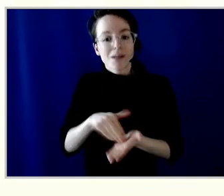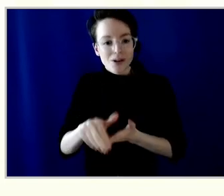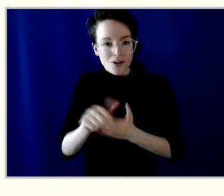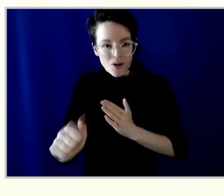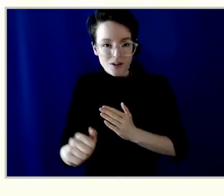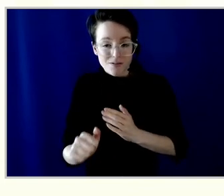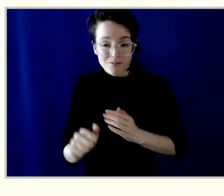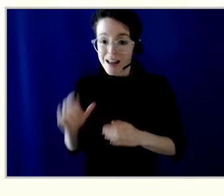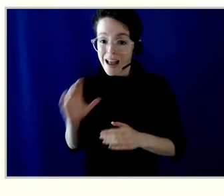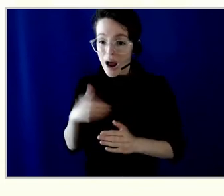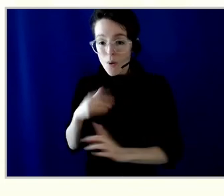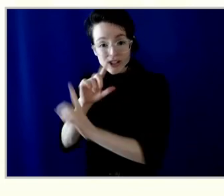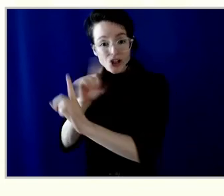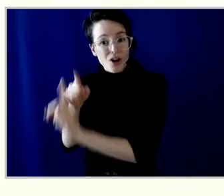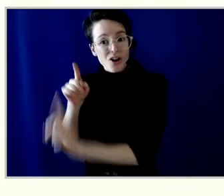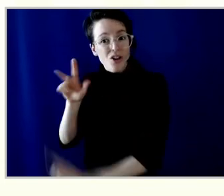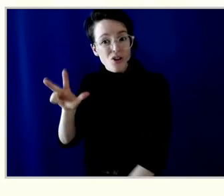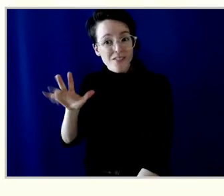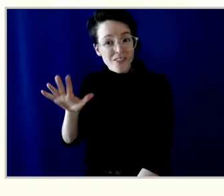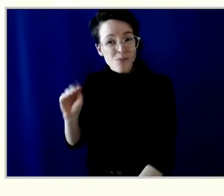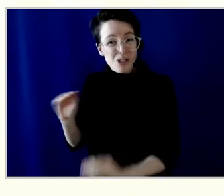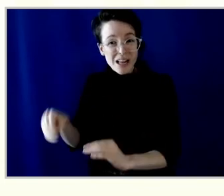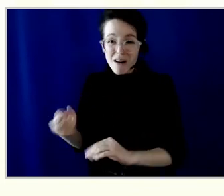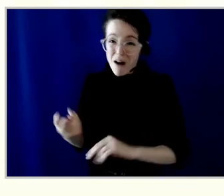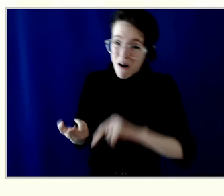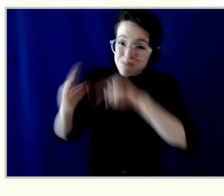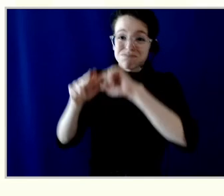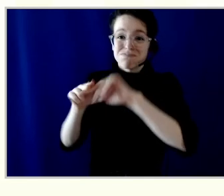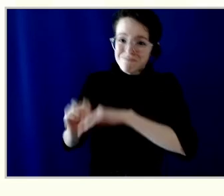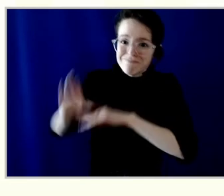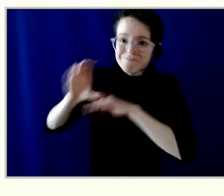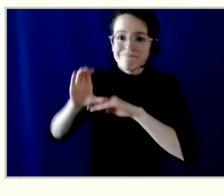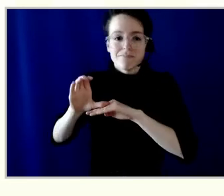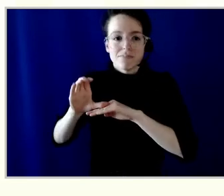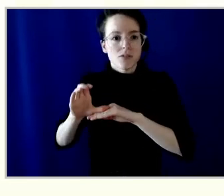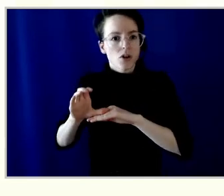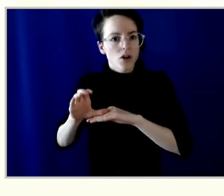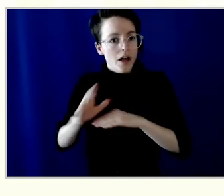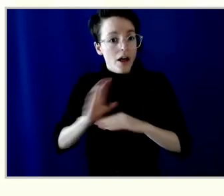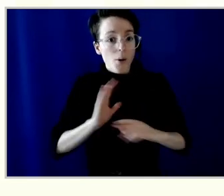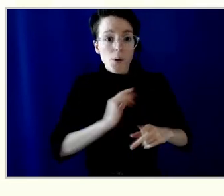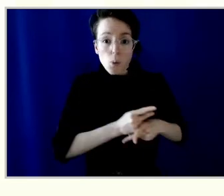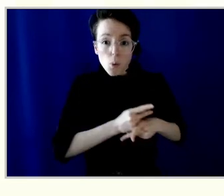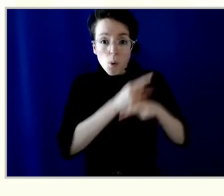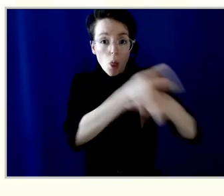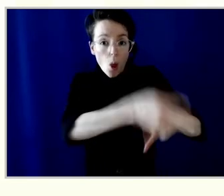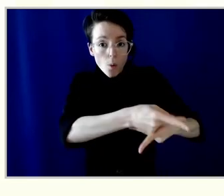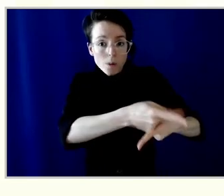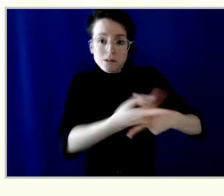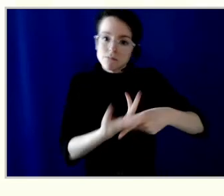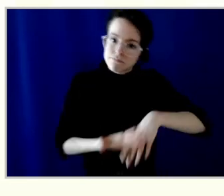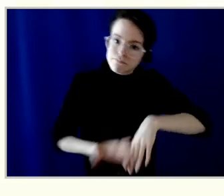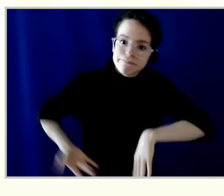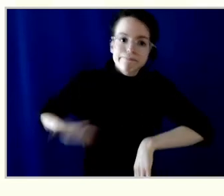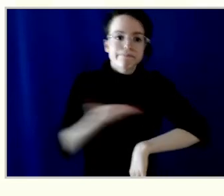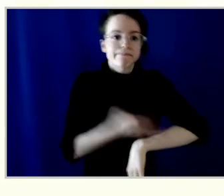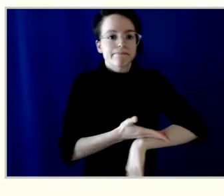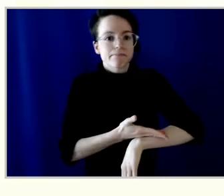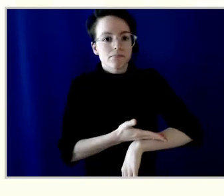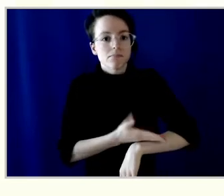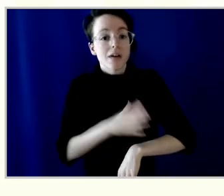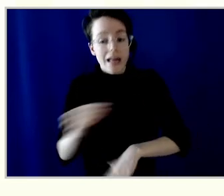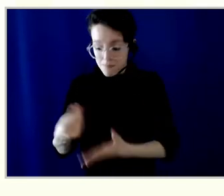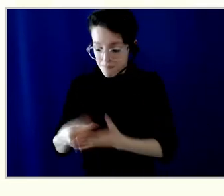target for the year. We had a very strong year in terms of growth in our loans and in the money members invest with us, our wealth management